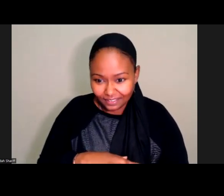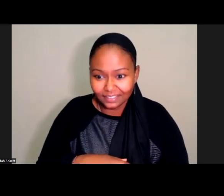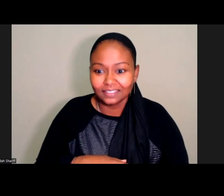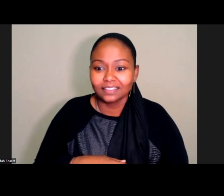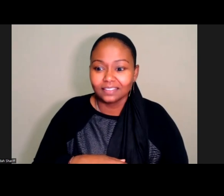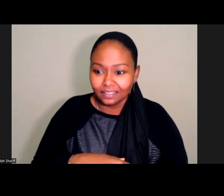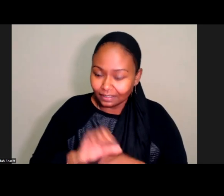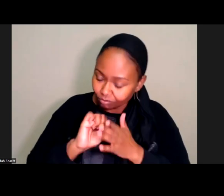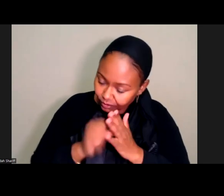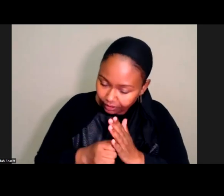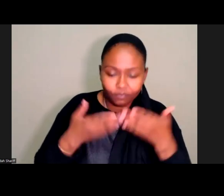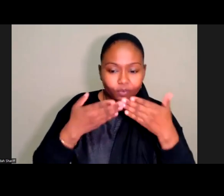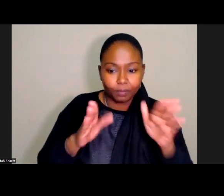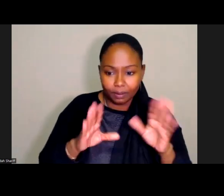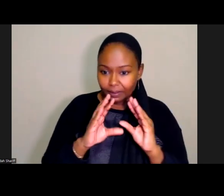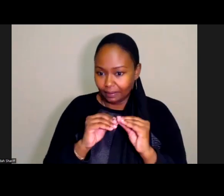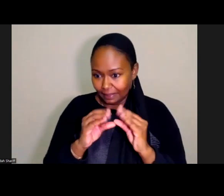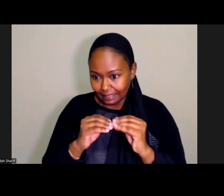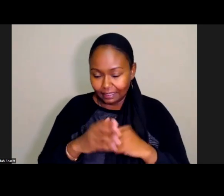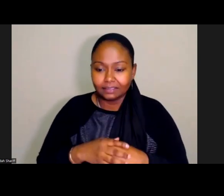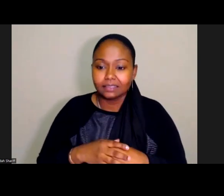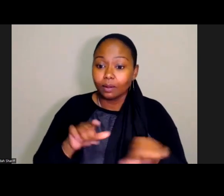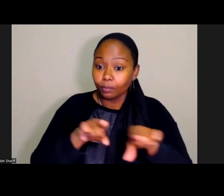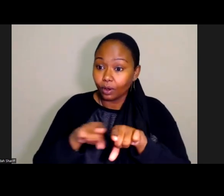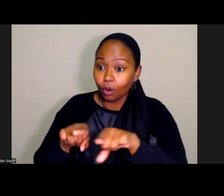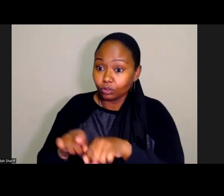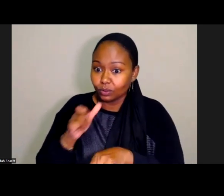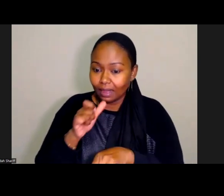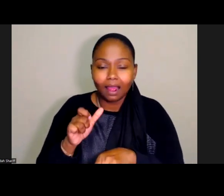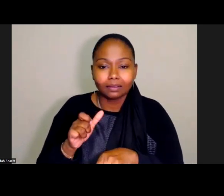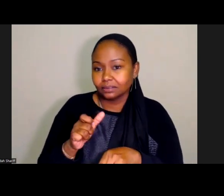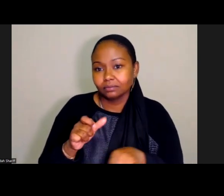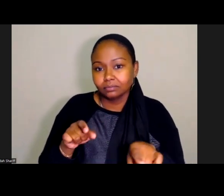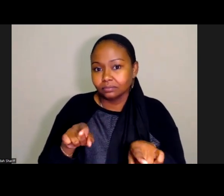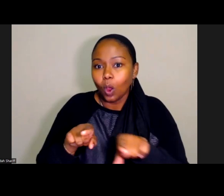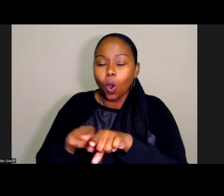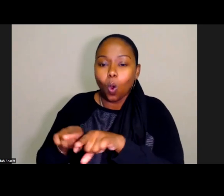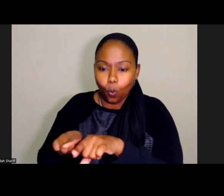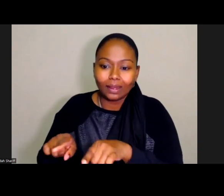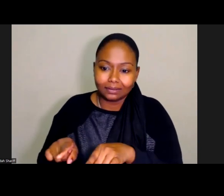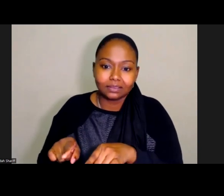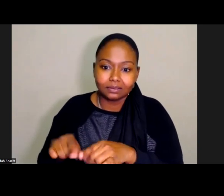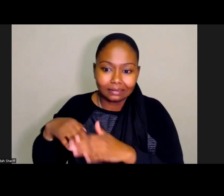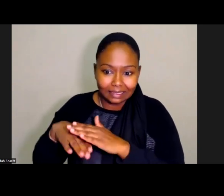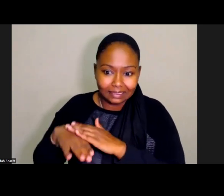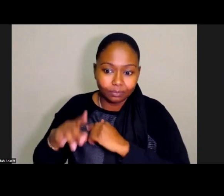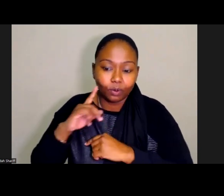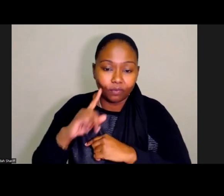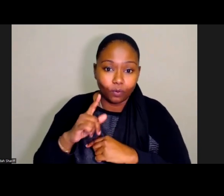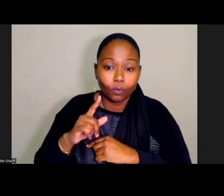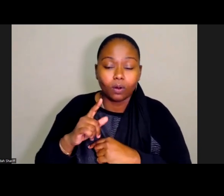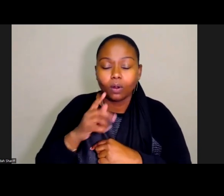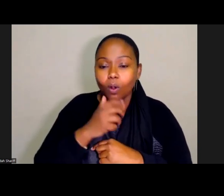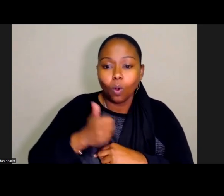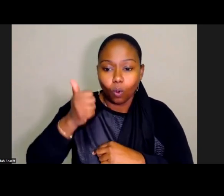meetings, critical to public accountability, but also not always accessible to the full diversity of Californians, particularly older adults and